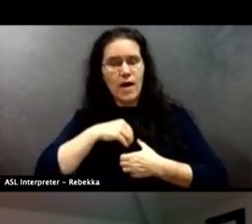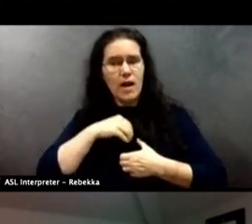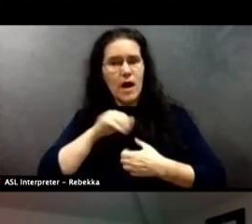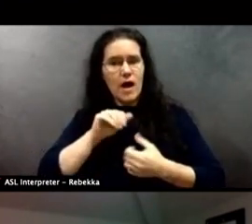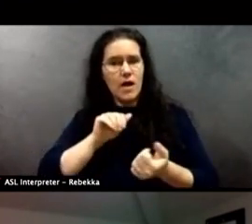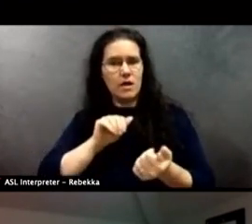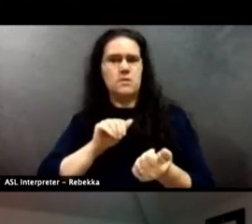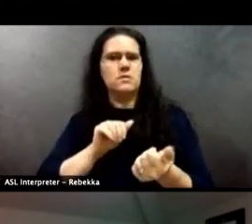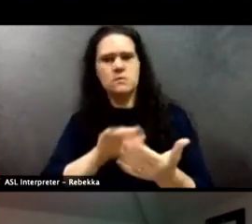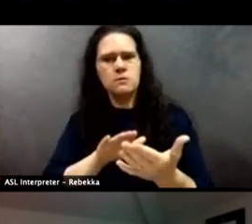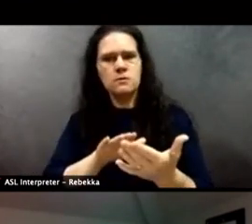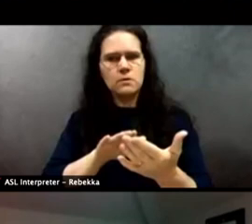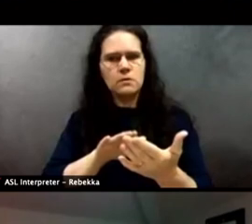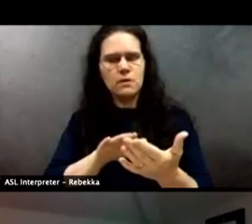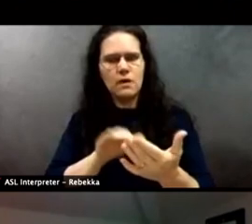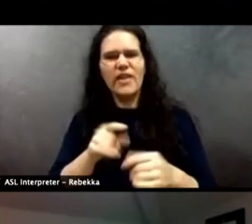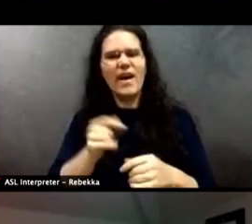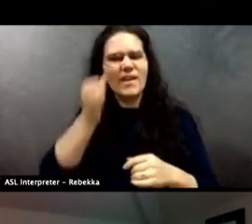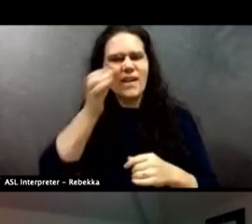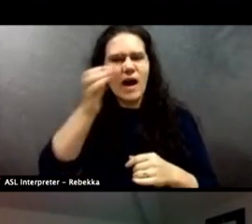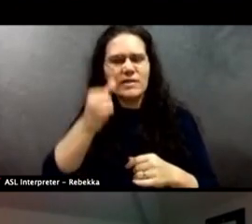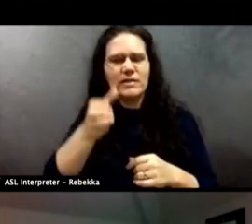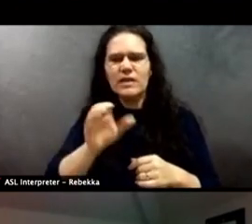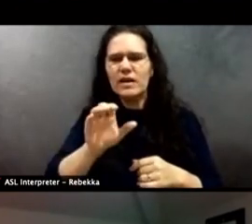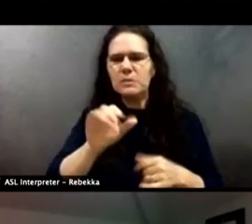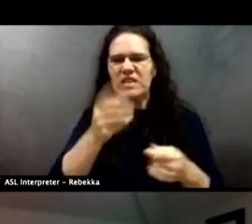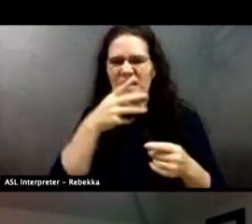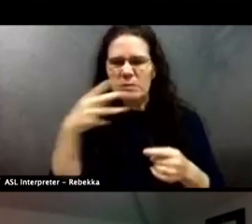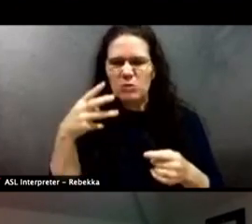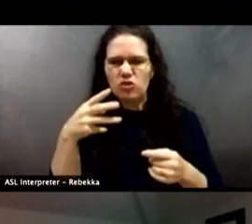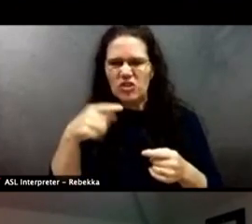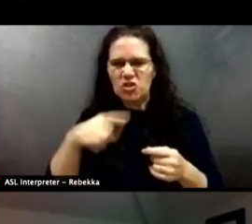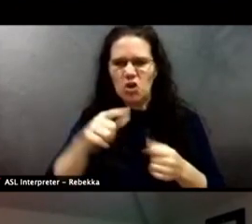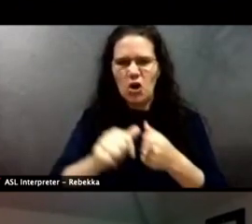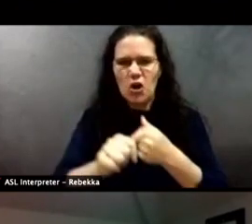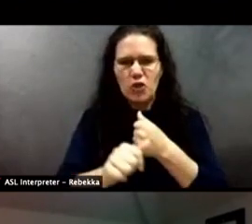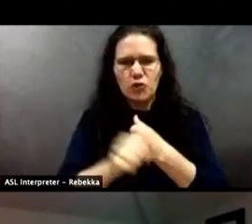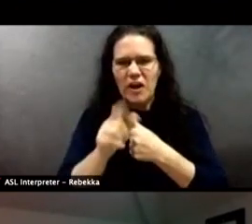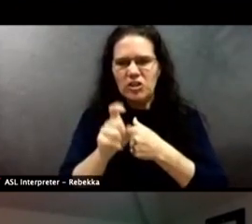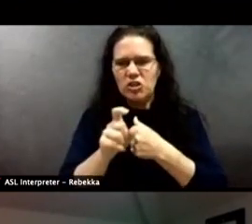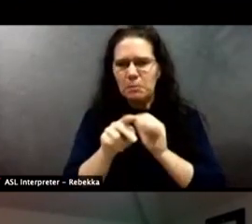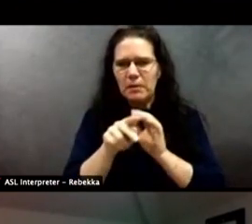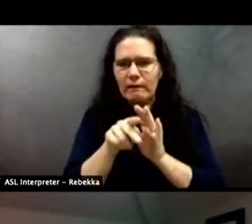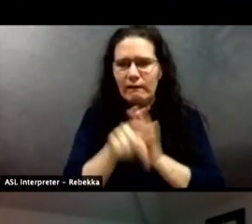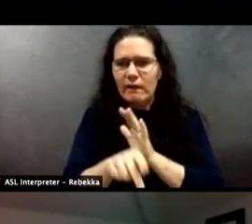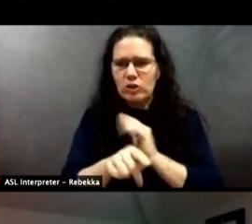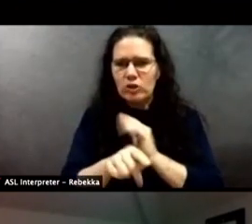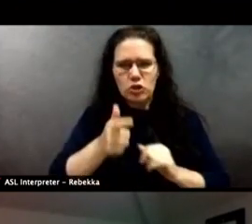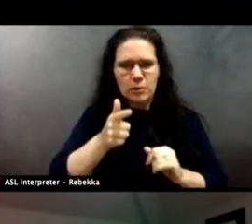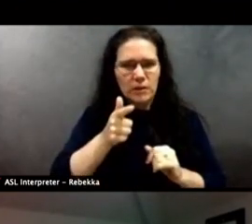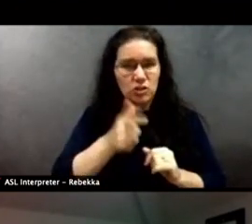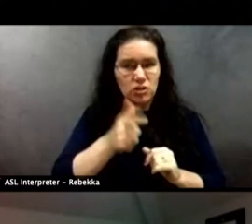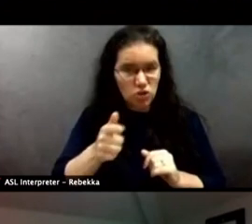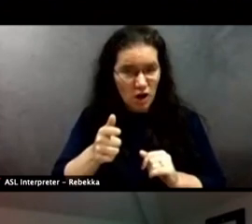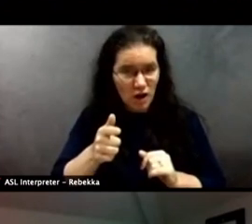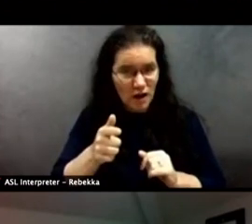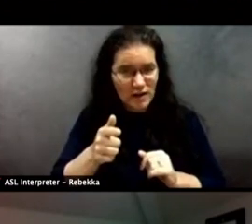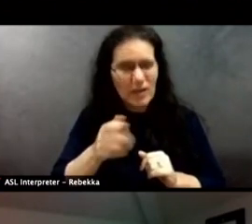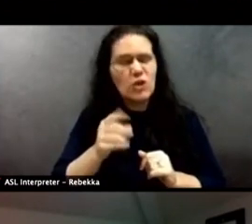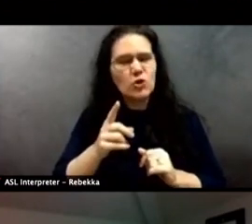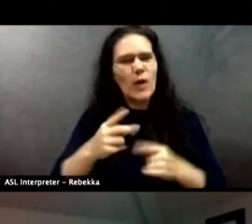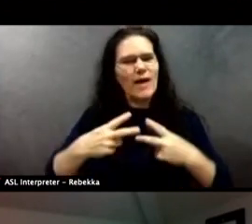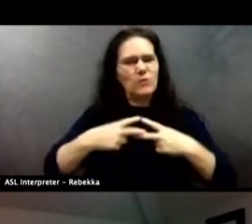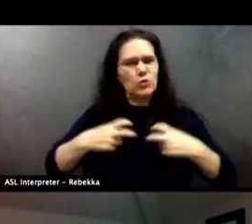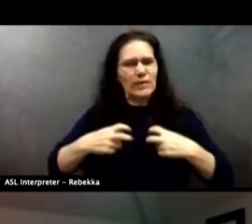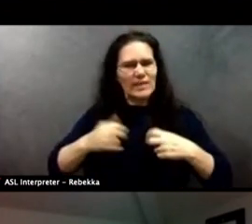of immigrants as a threat to be killed, to be shot at, police that as well.